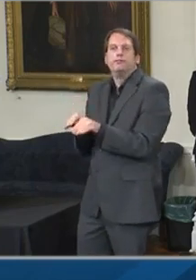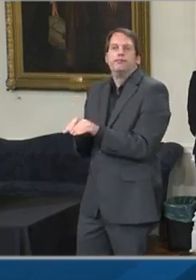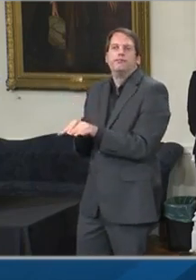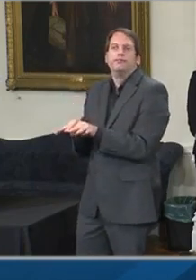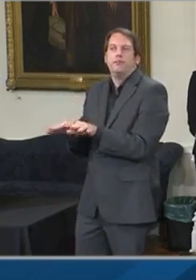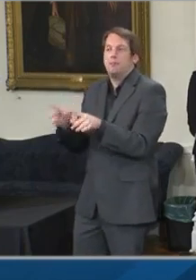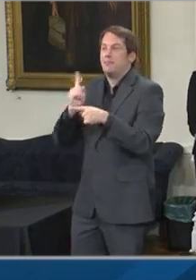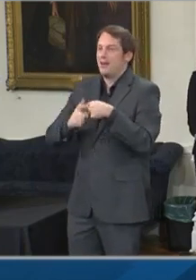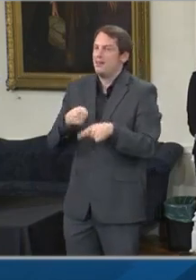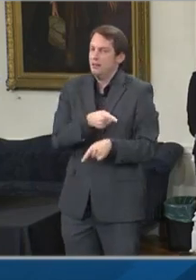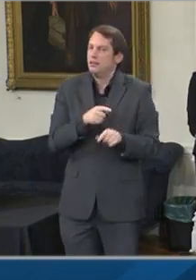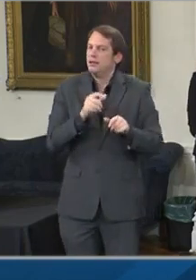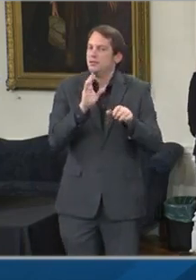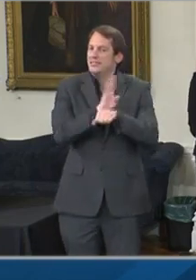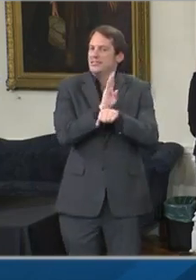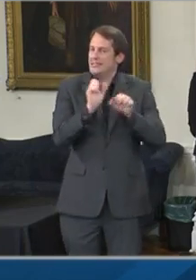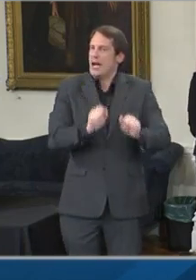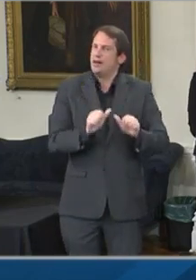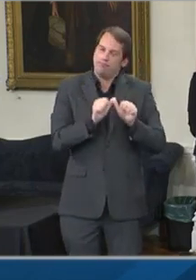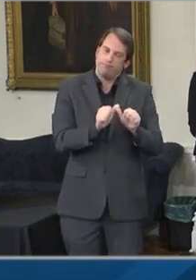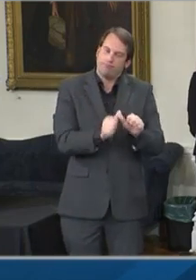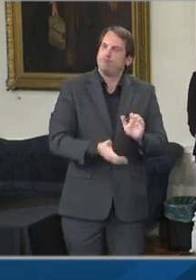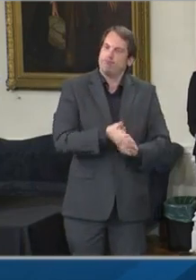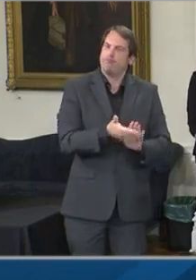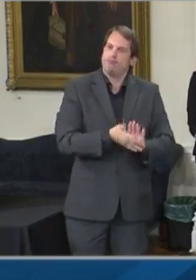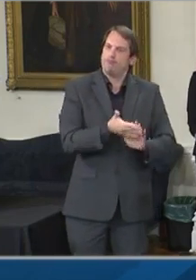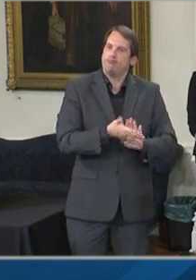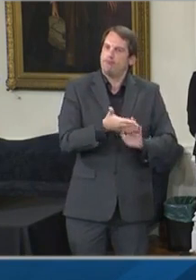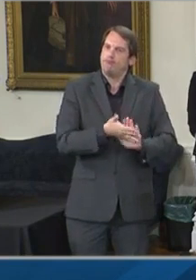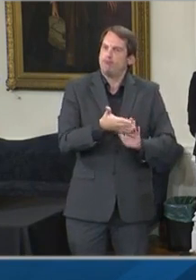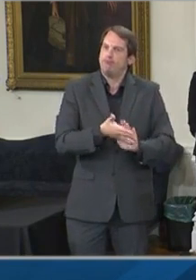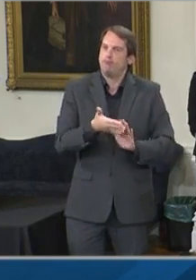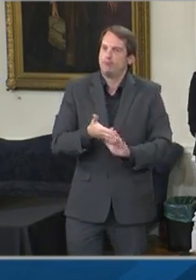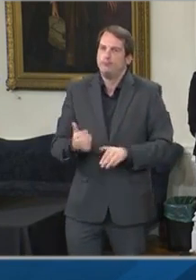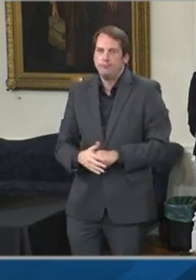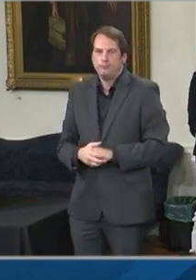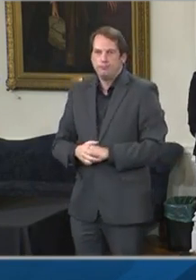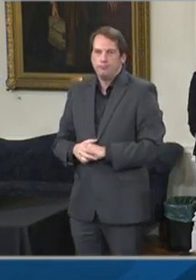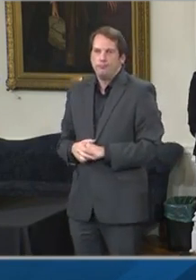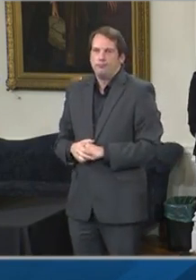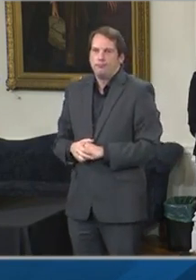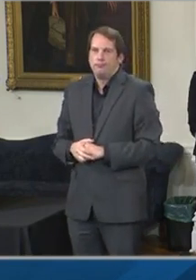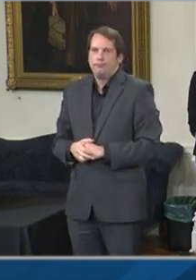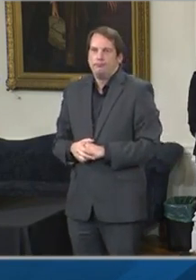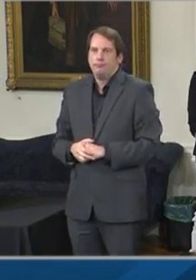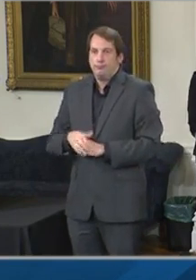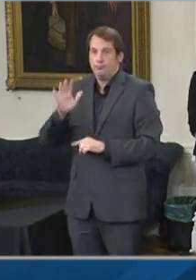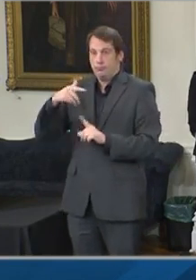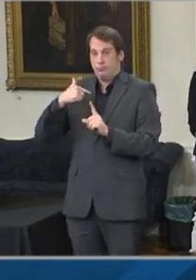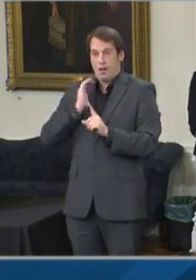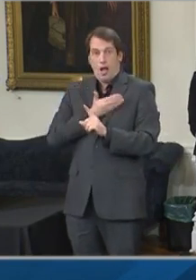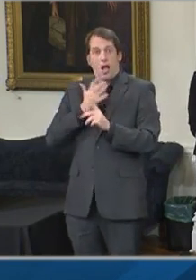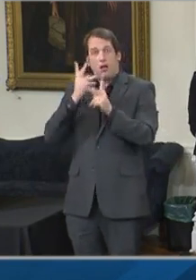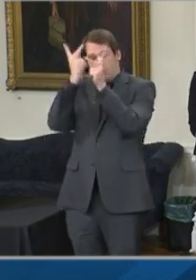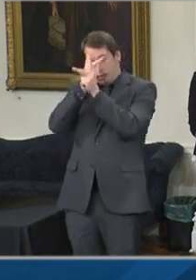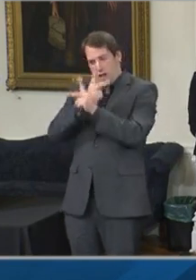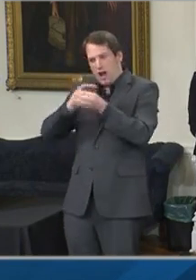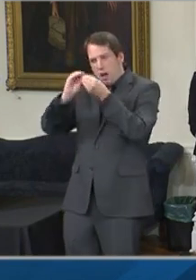In addition to doing better on our health metrics than most of the nation, we are also